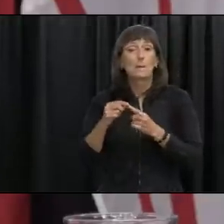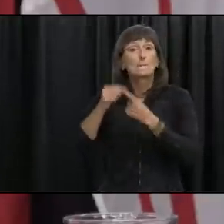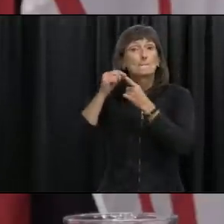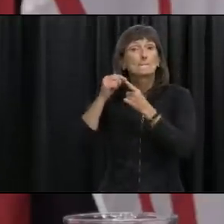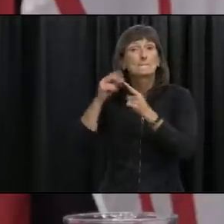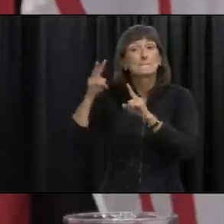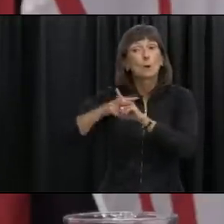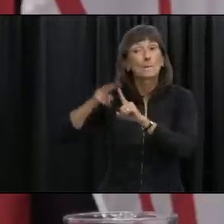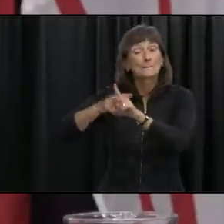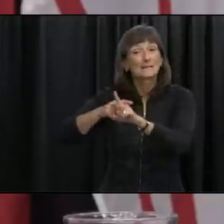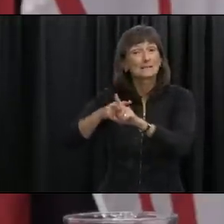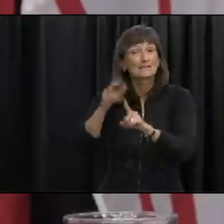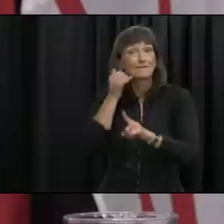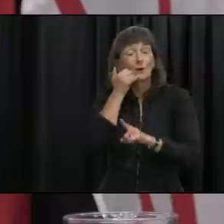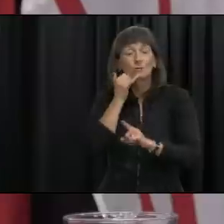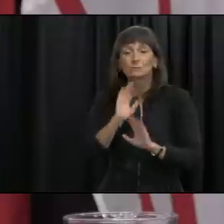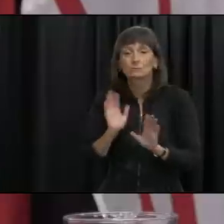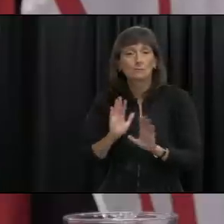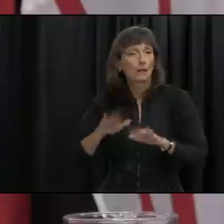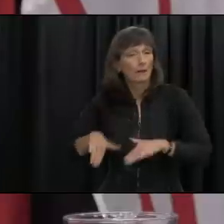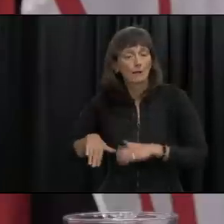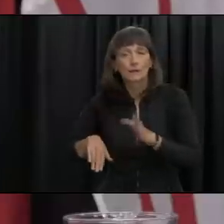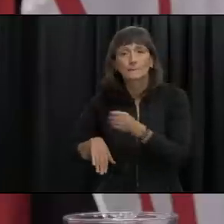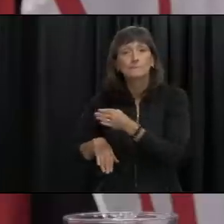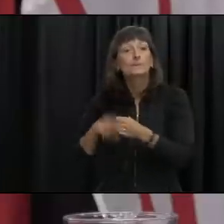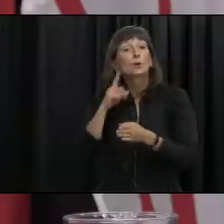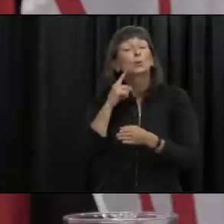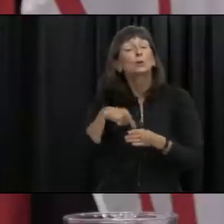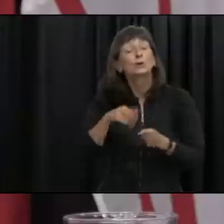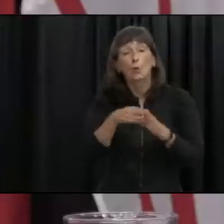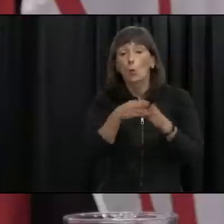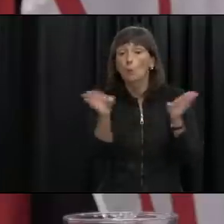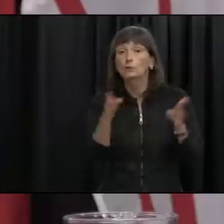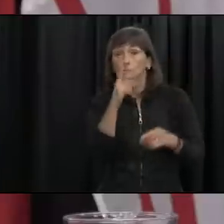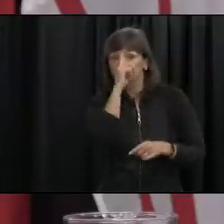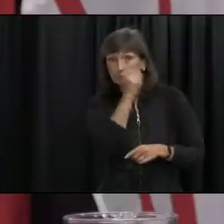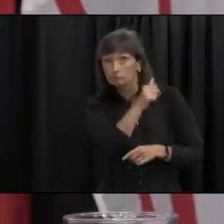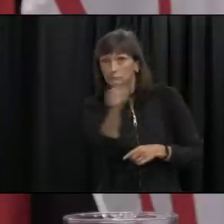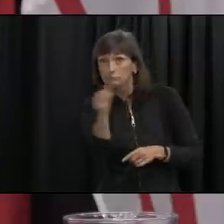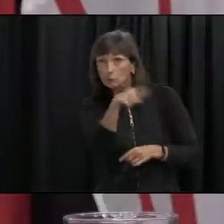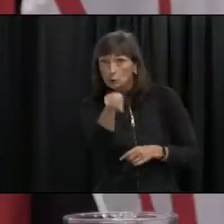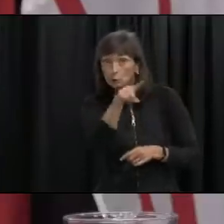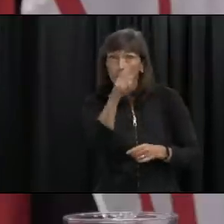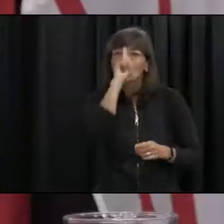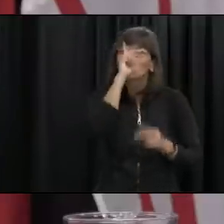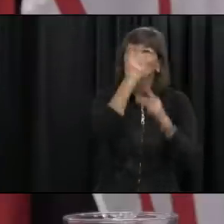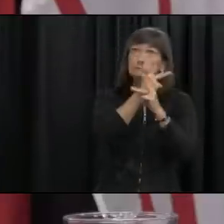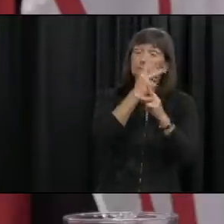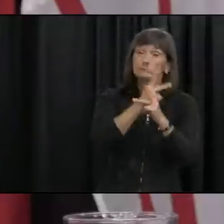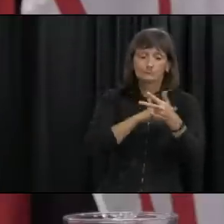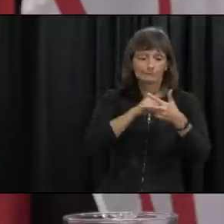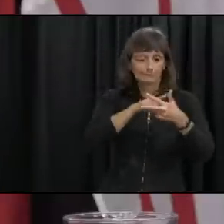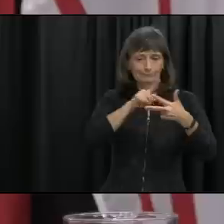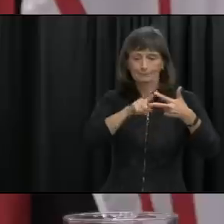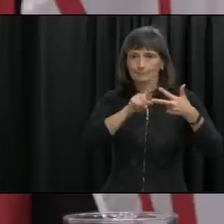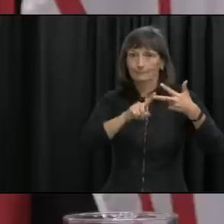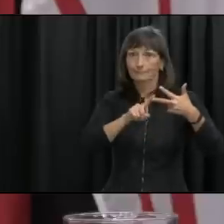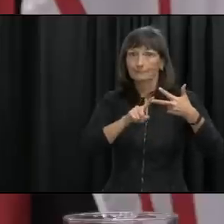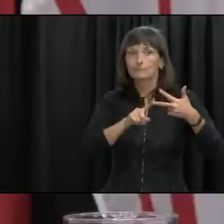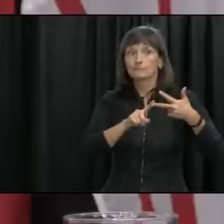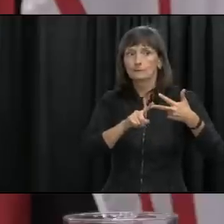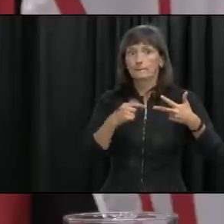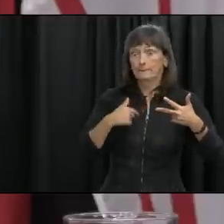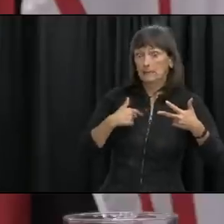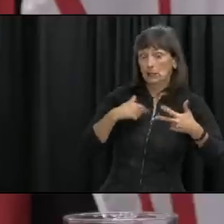and simply open it up to people at their own discretion to to use the categories we've given to